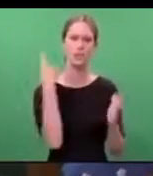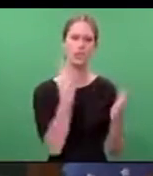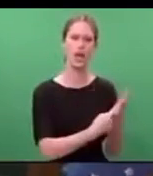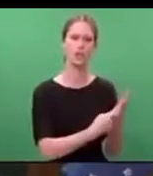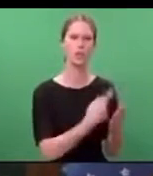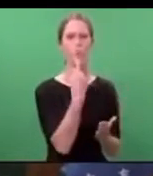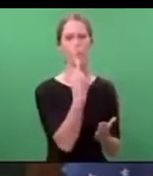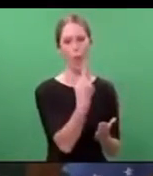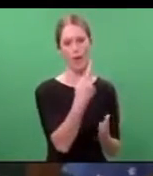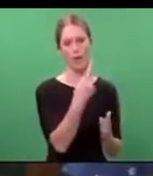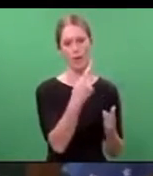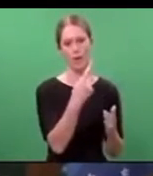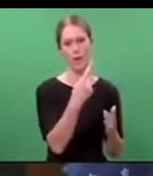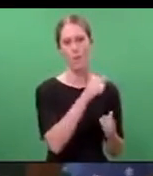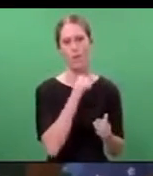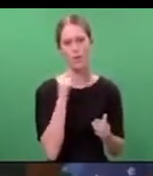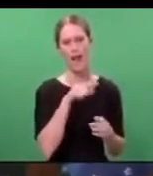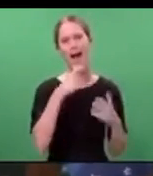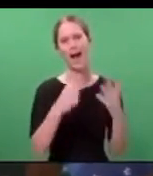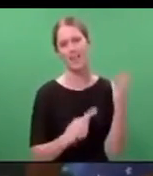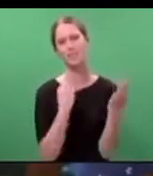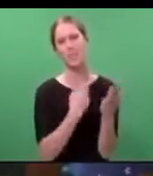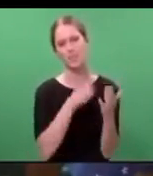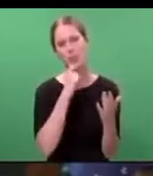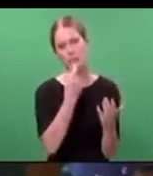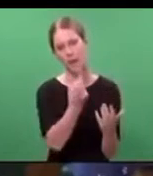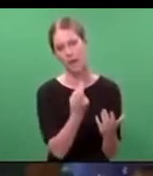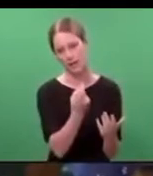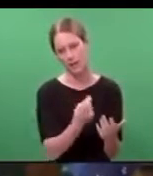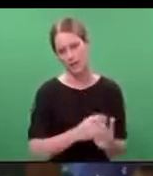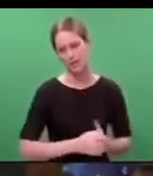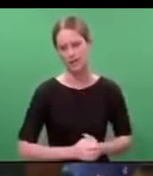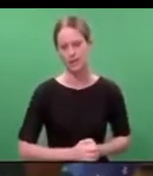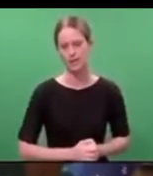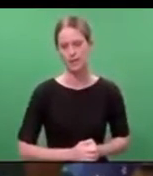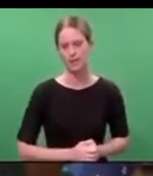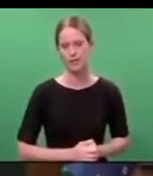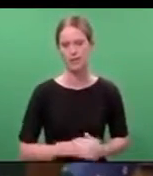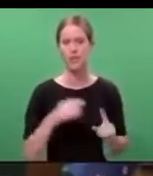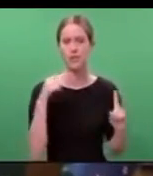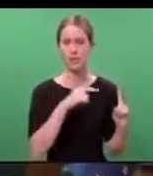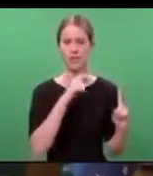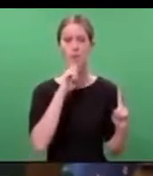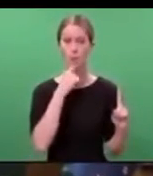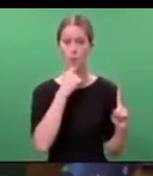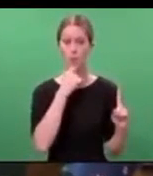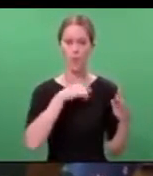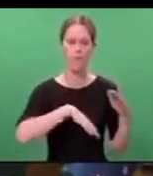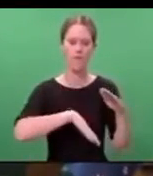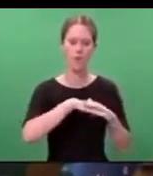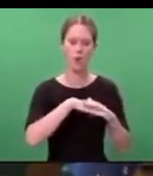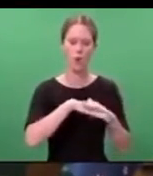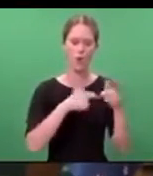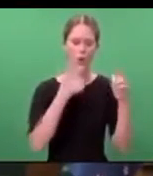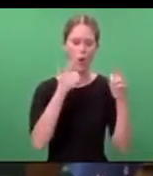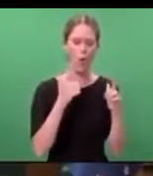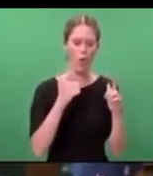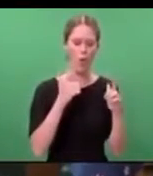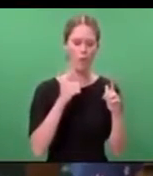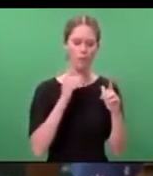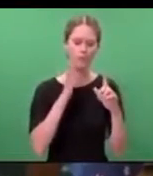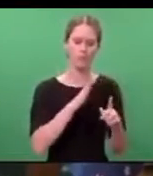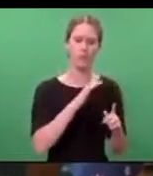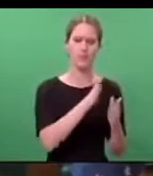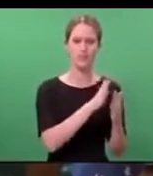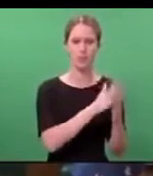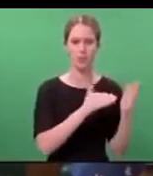one count of murder. Other charges will follow. He will face the full force of the law in New Zealand.